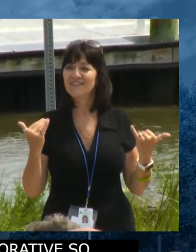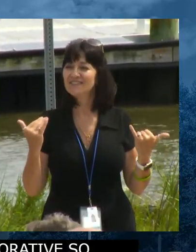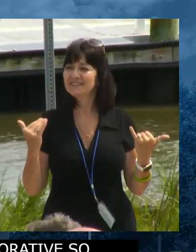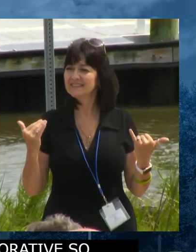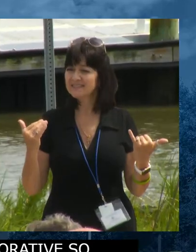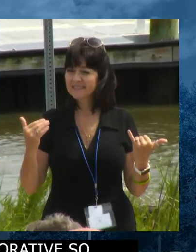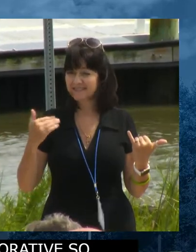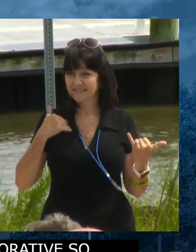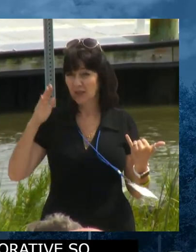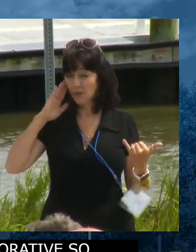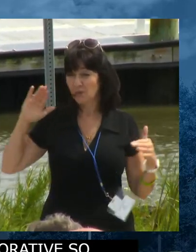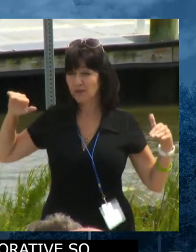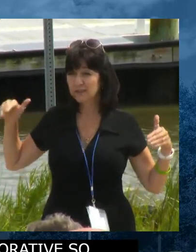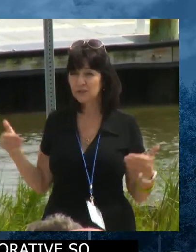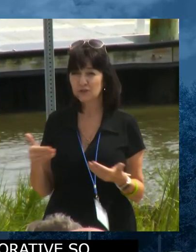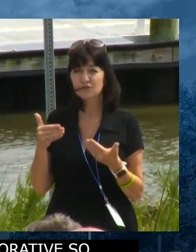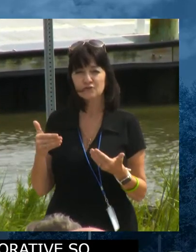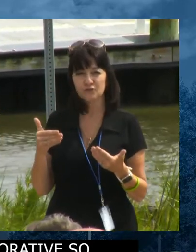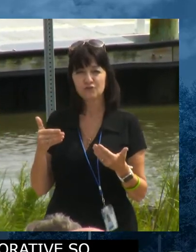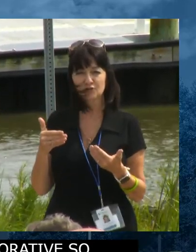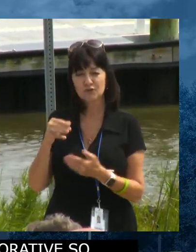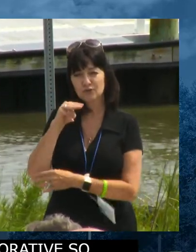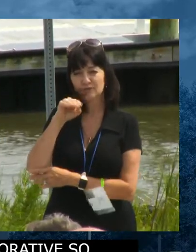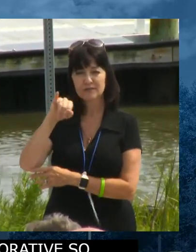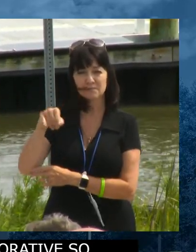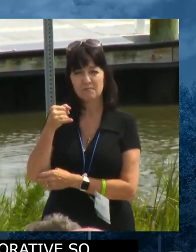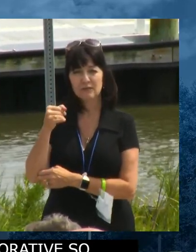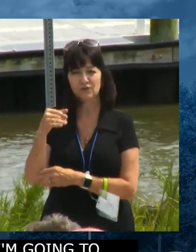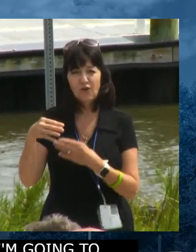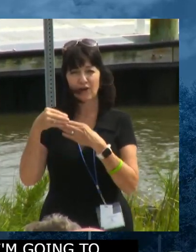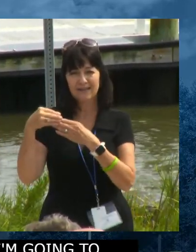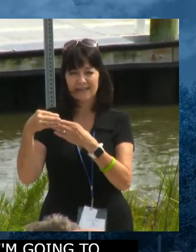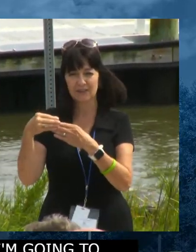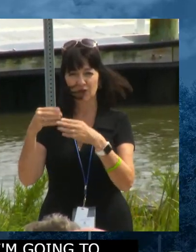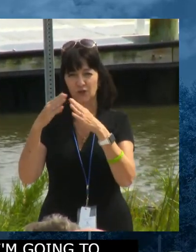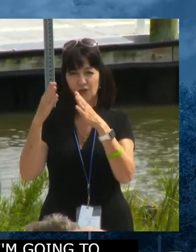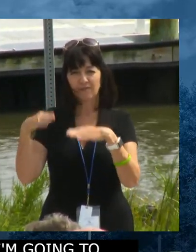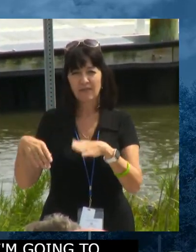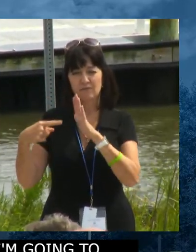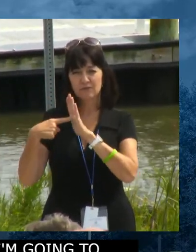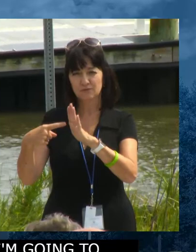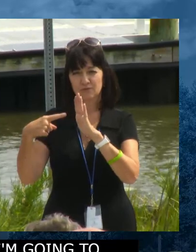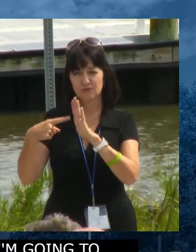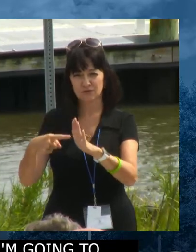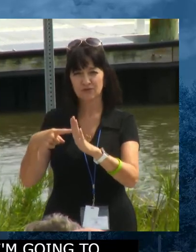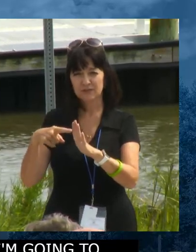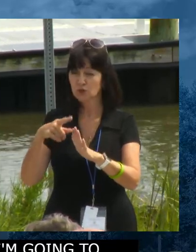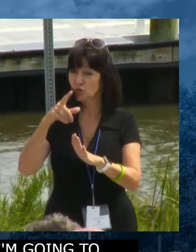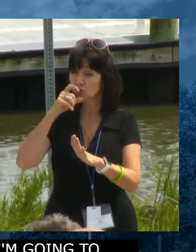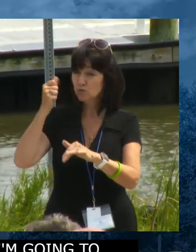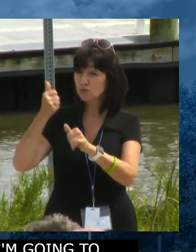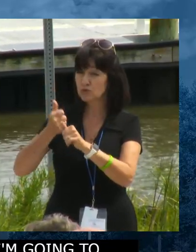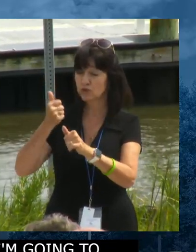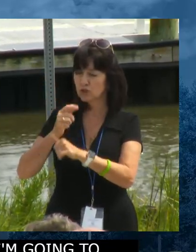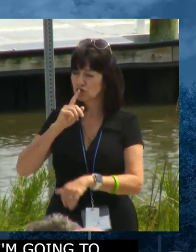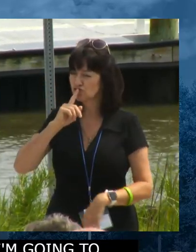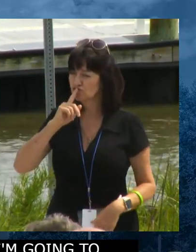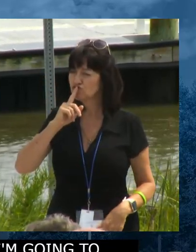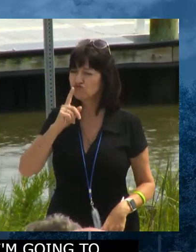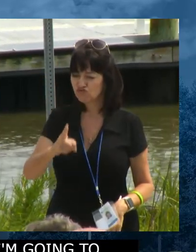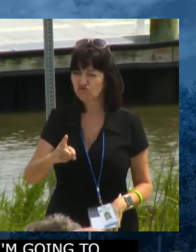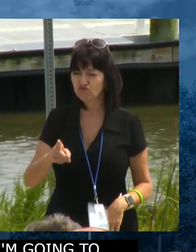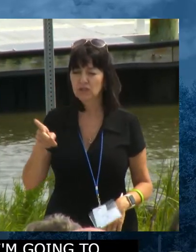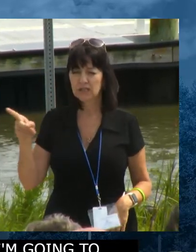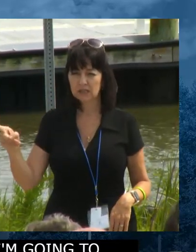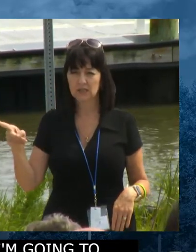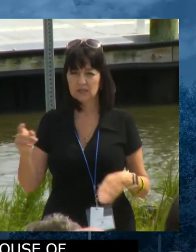I'm going to introduce, uh, the majority leader, uh, of the house of representatives, who's really been a driving